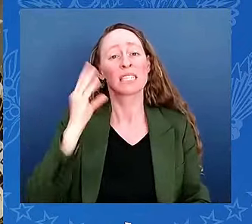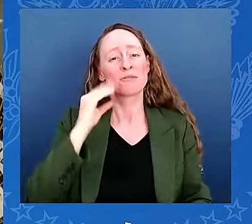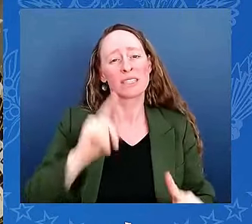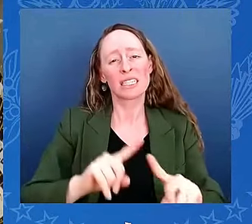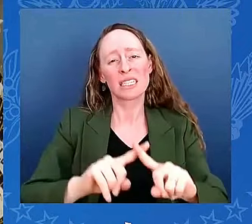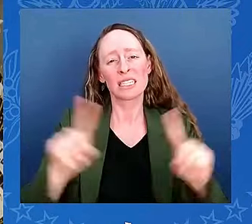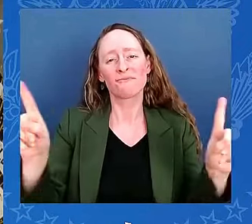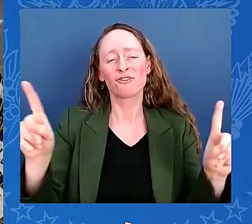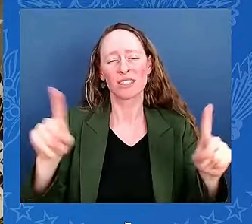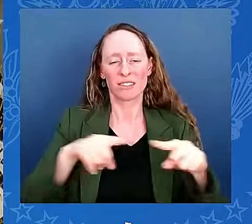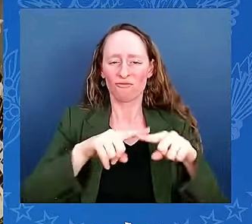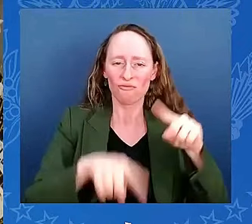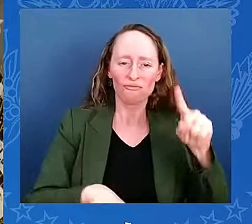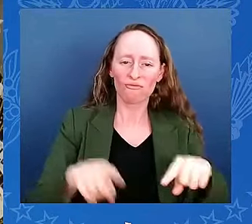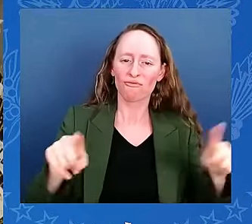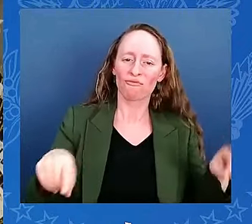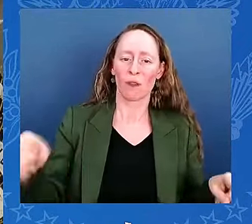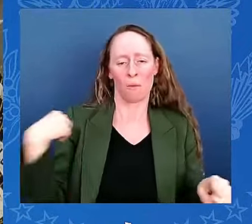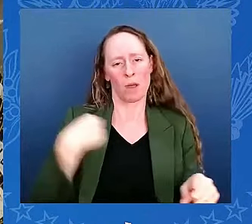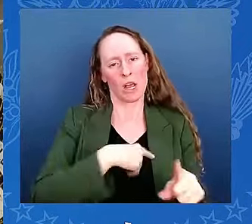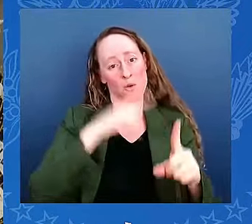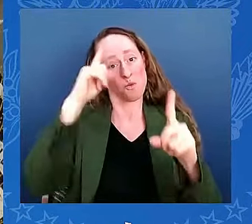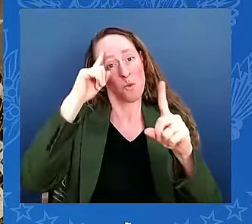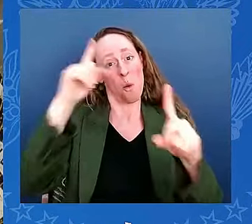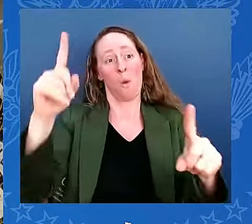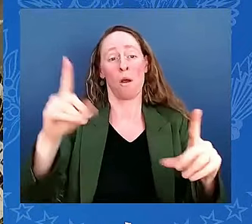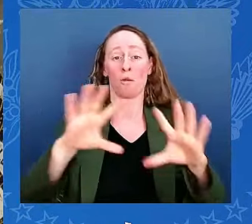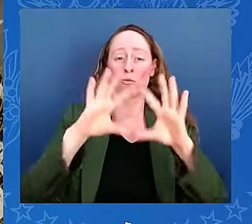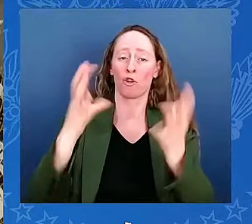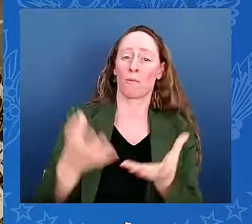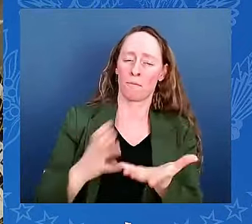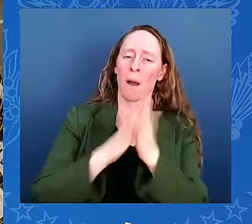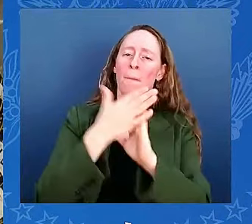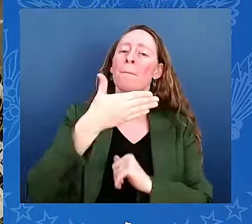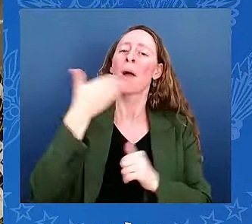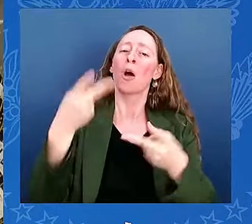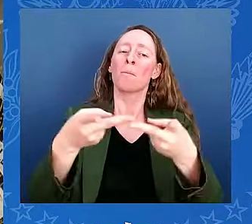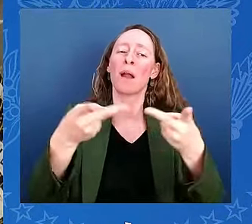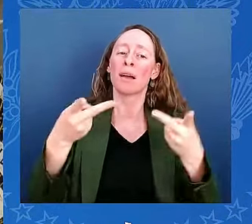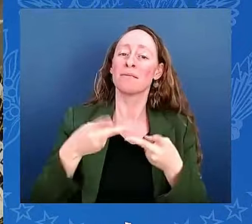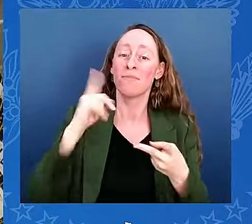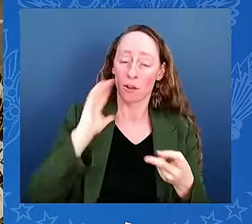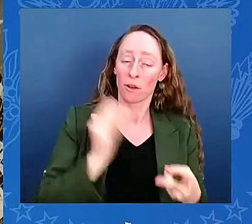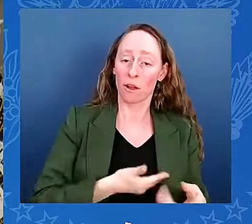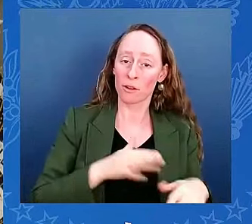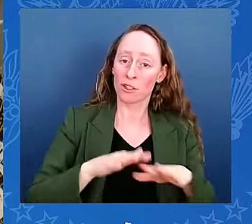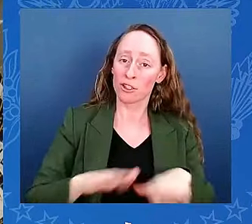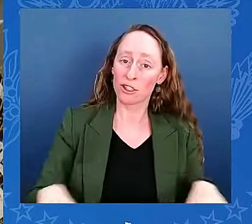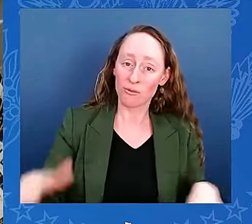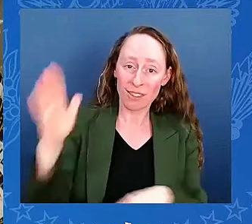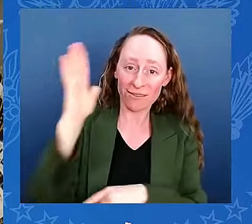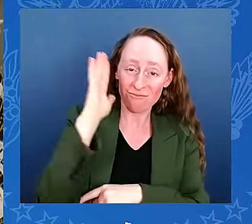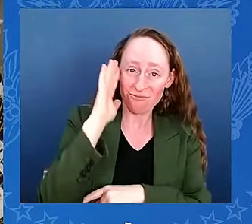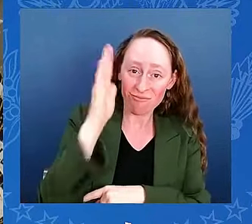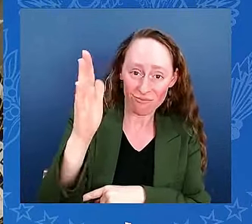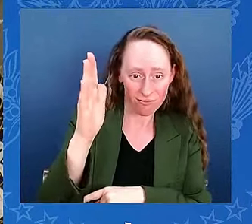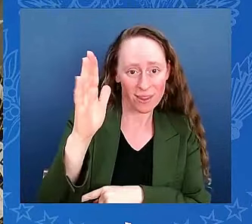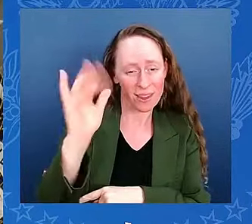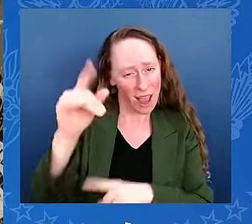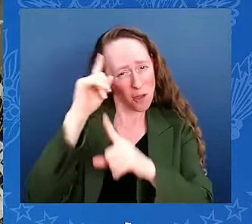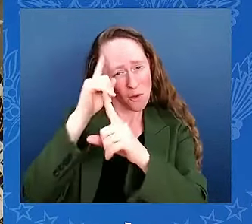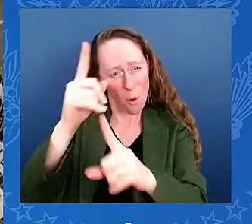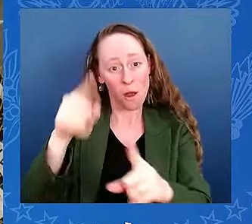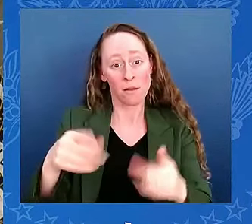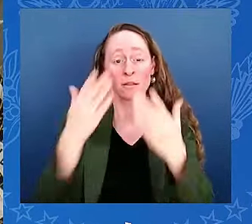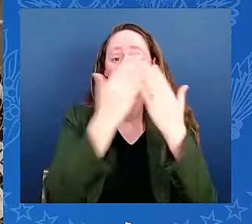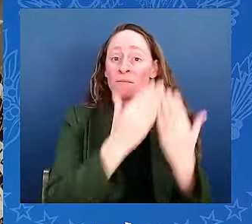That is the message of Diwali. Choose light. Always. Whatever the future may